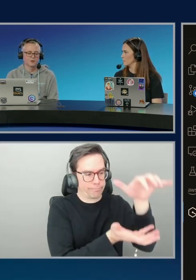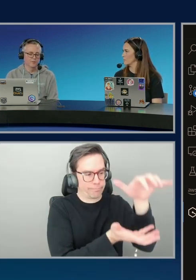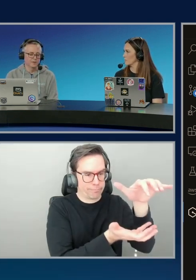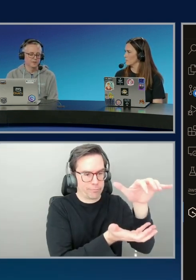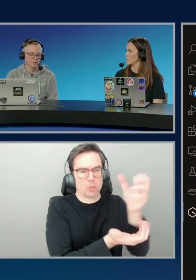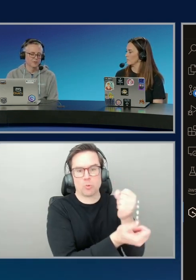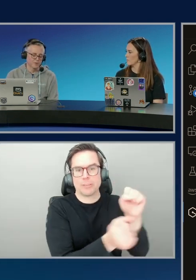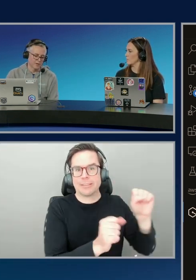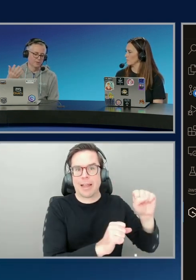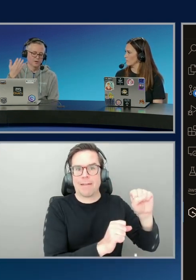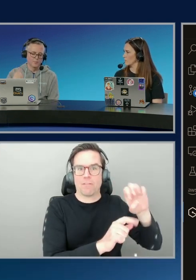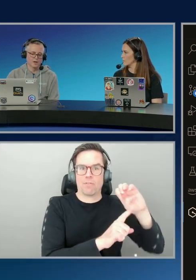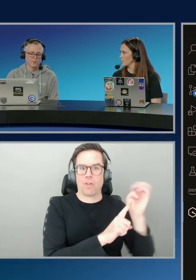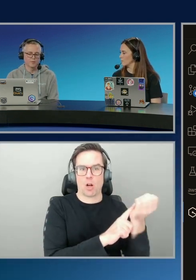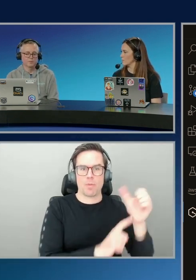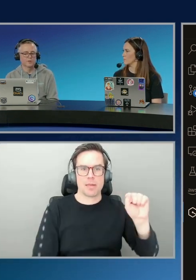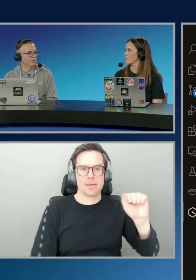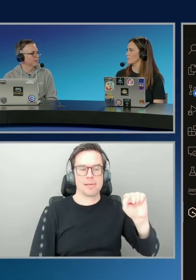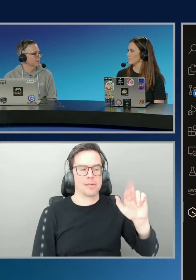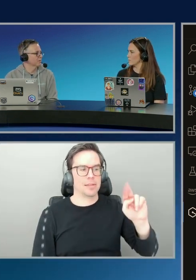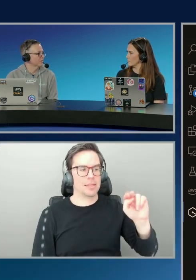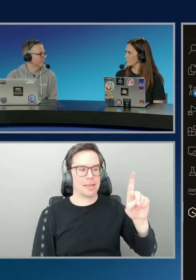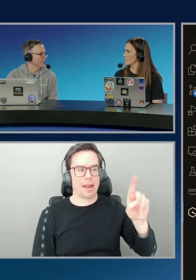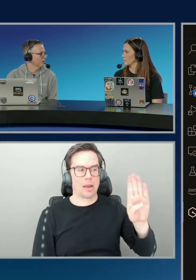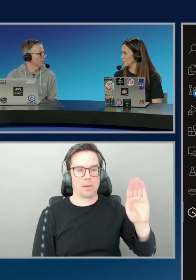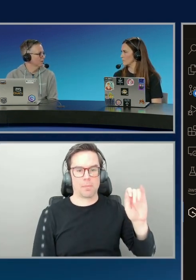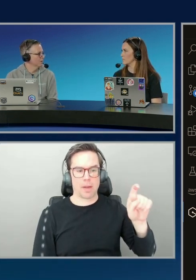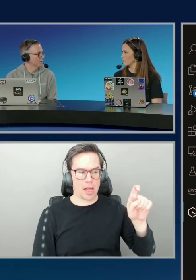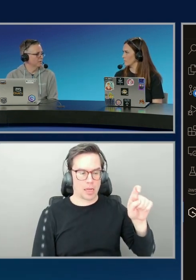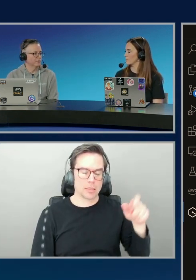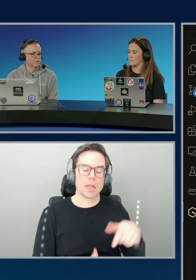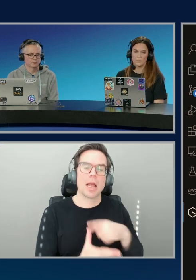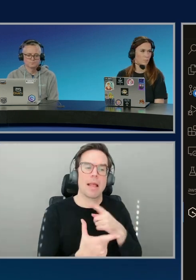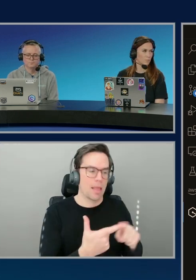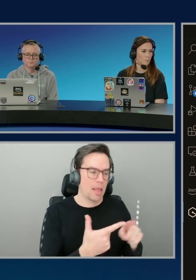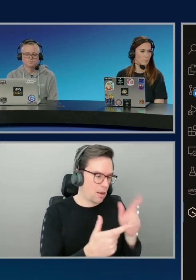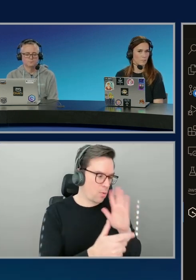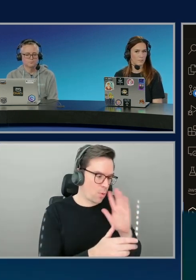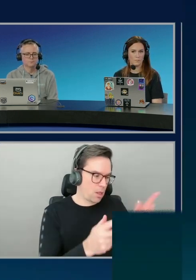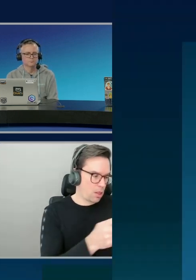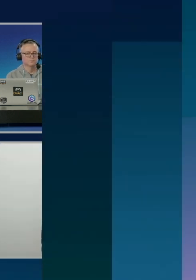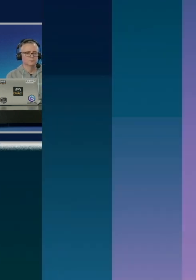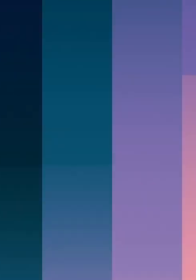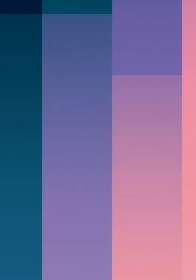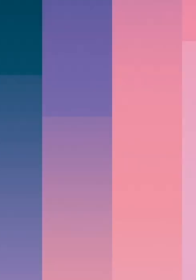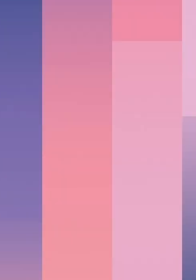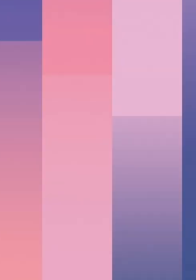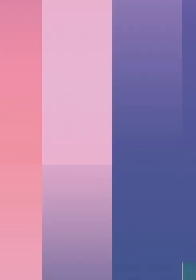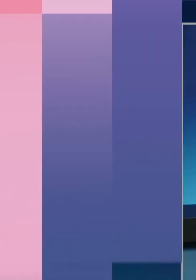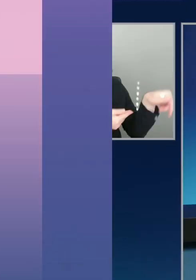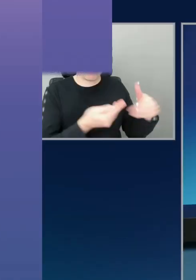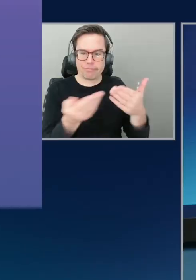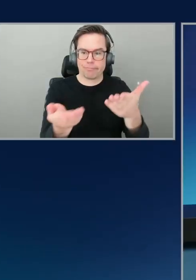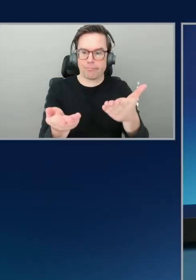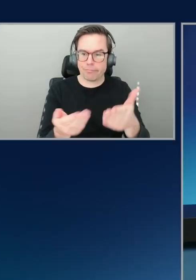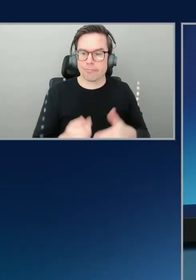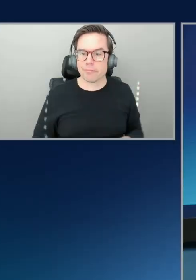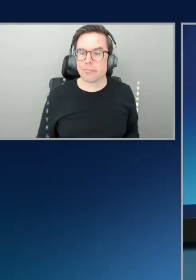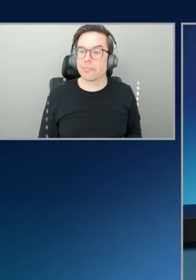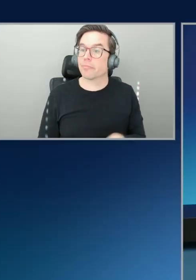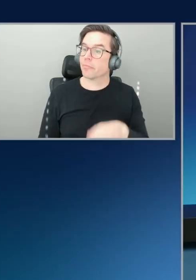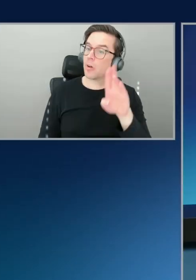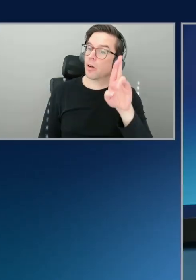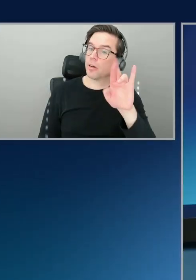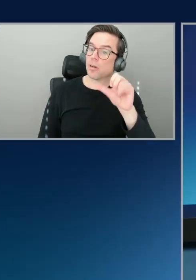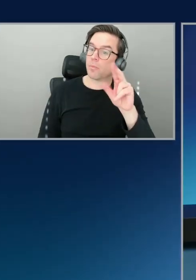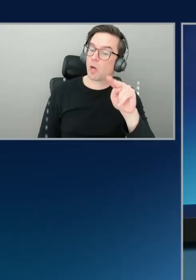seconds or so for it to do this, but then it'll come back with, with unit tests written for. I see, uh, Brian, you and I write code very similarly. No tests.